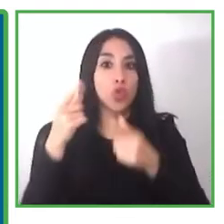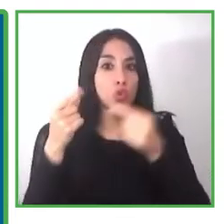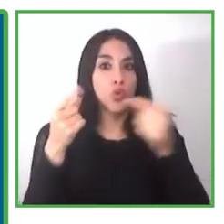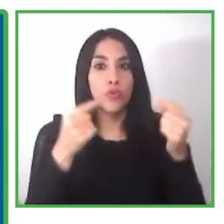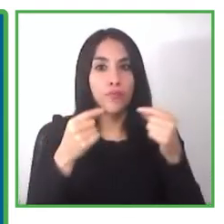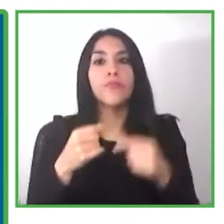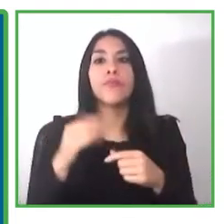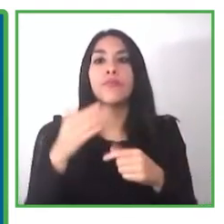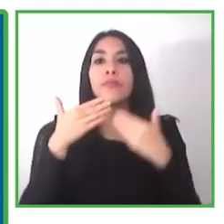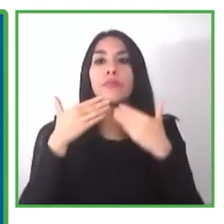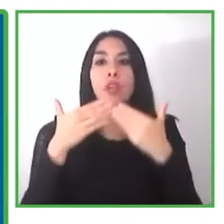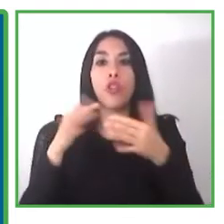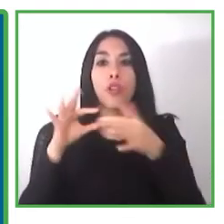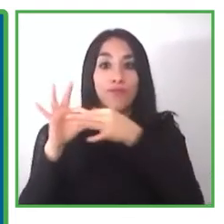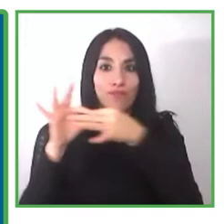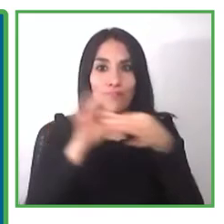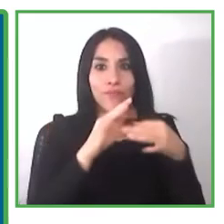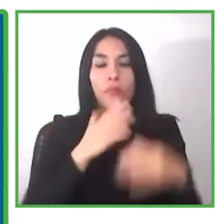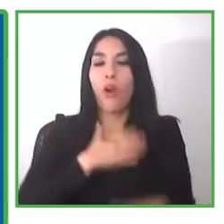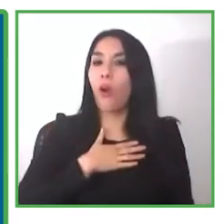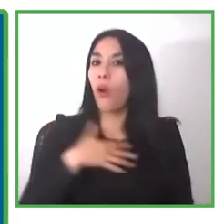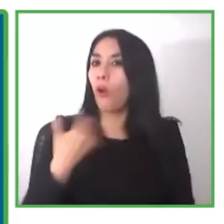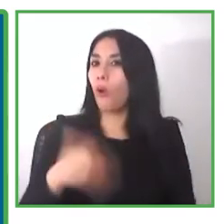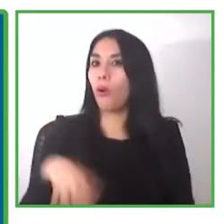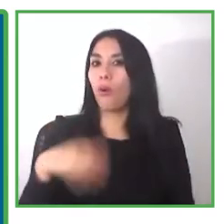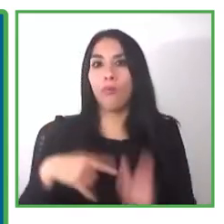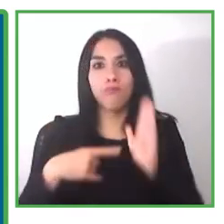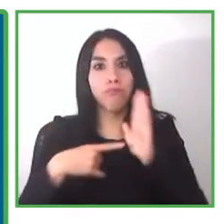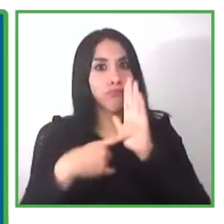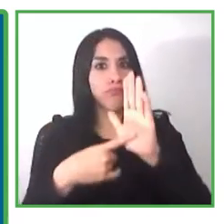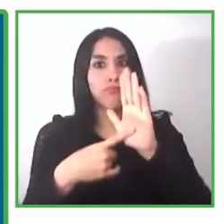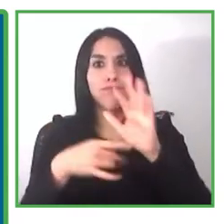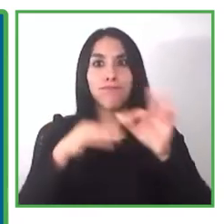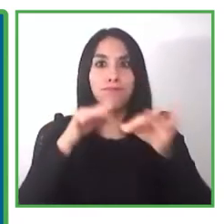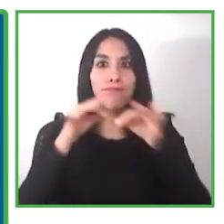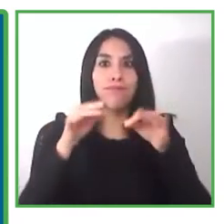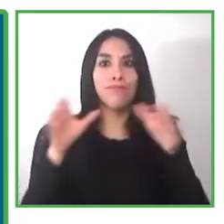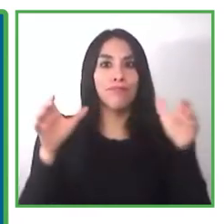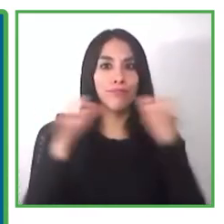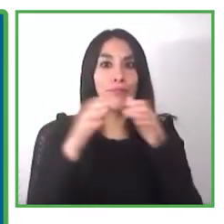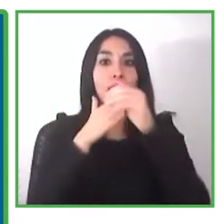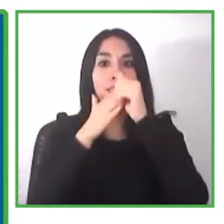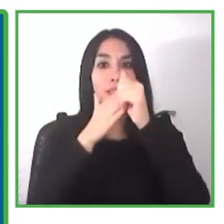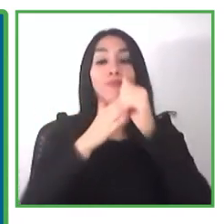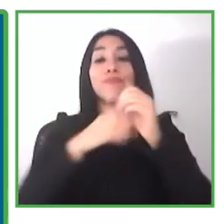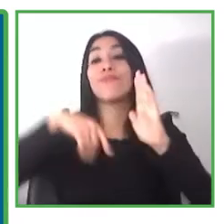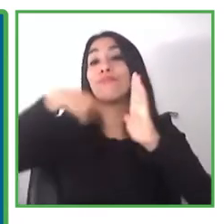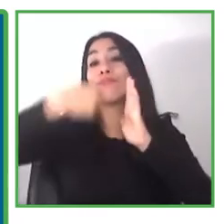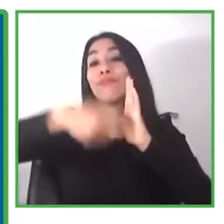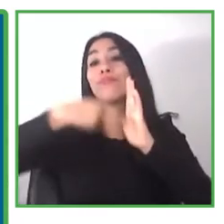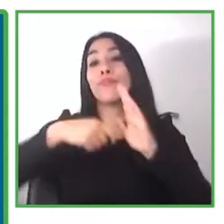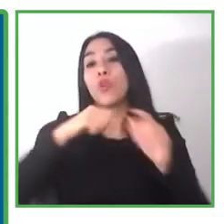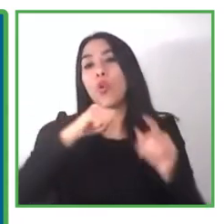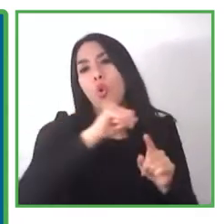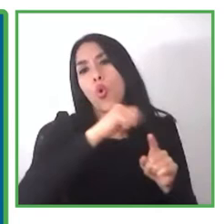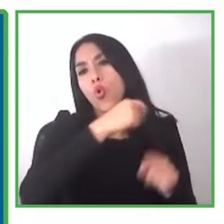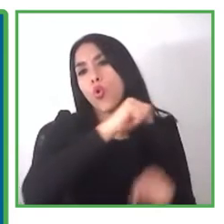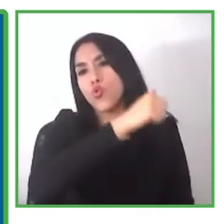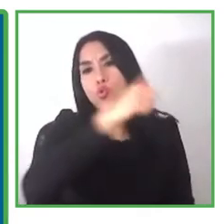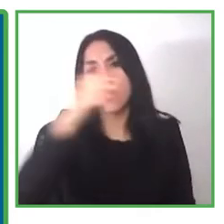inspiring testimonies both from the team leading the project and testimonies such as jamie's